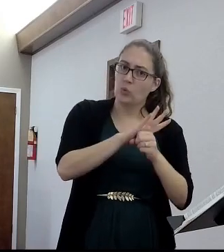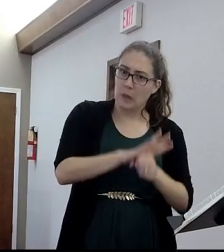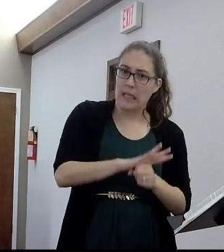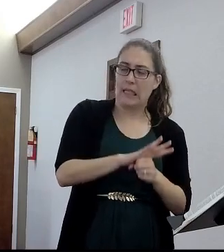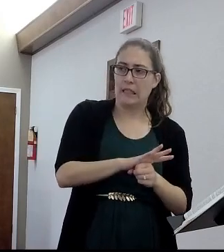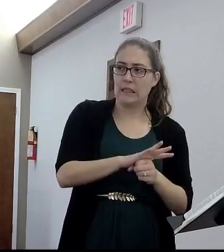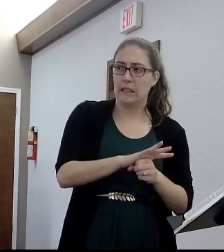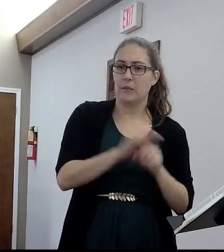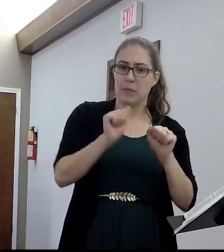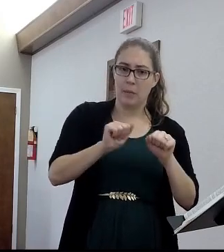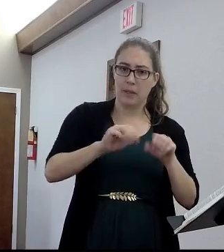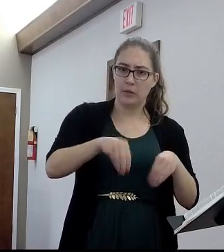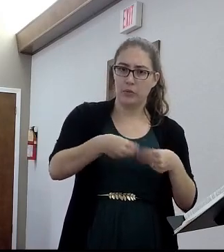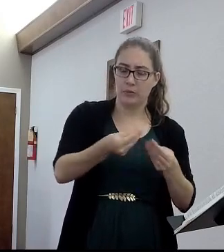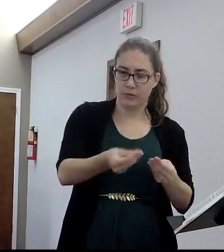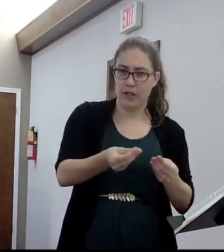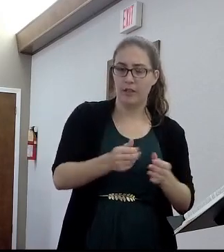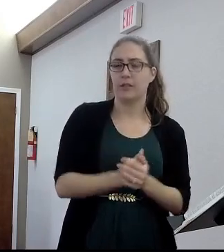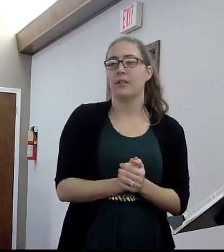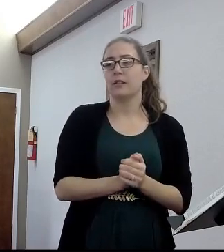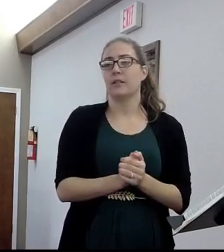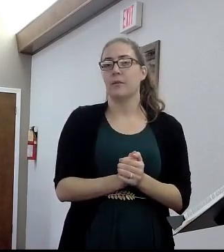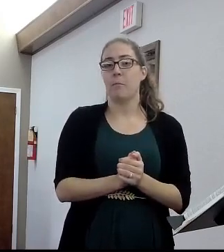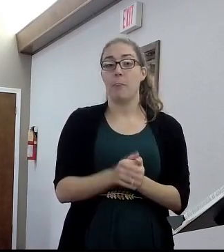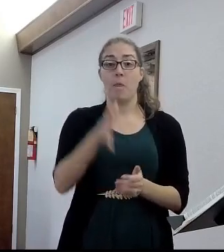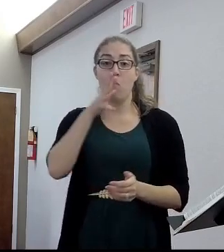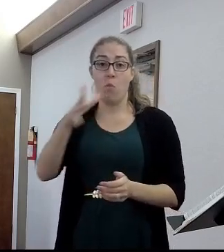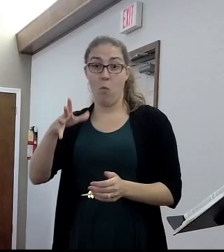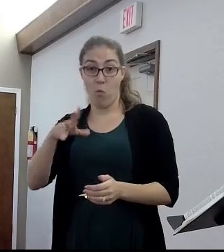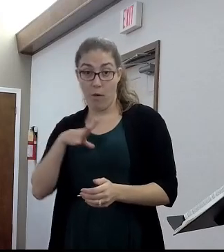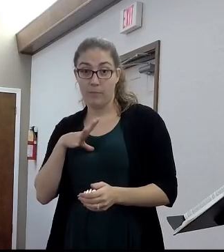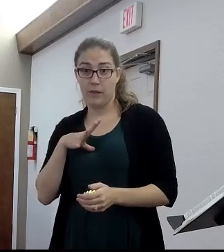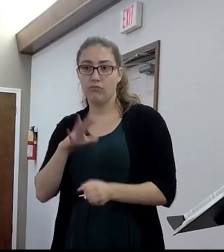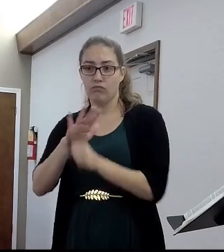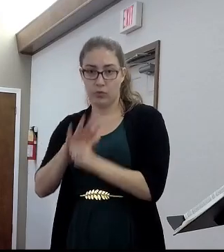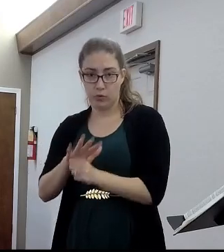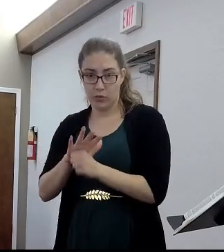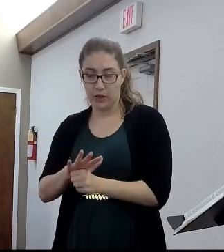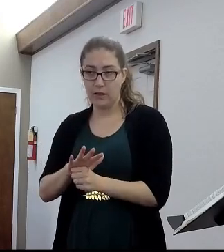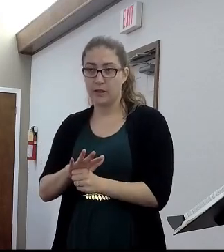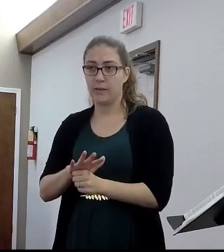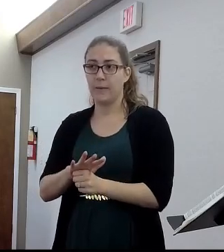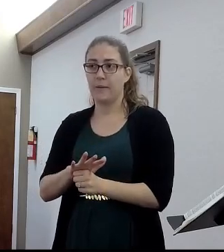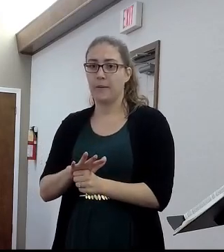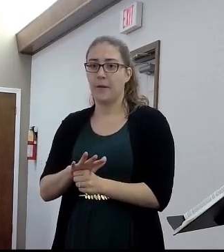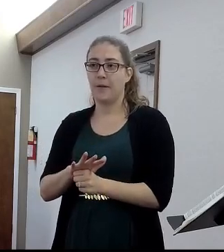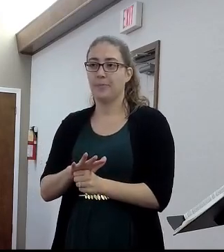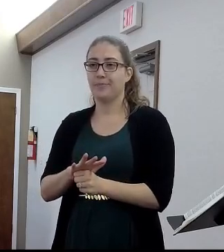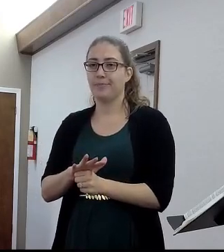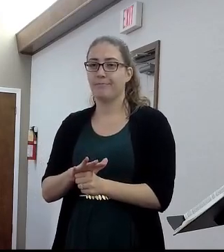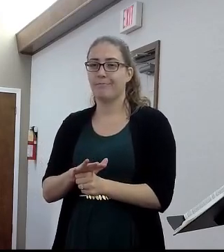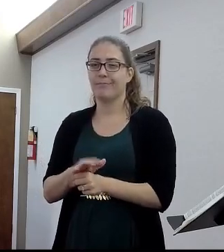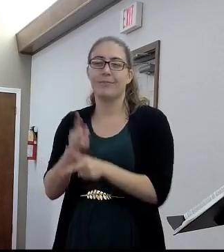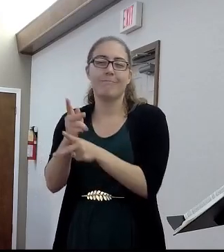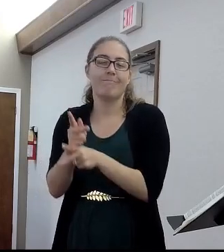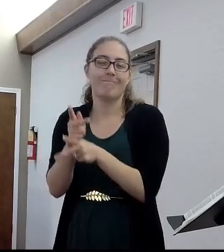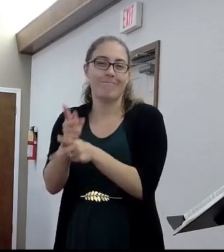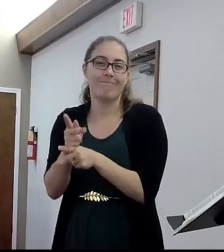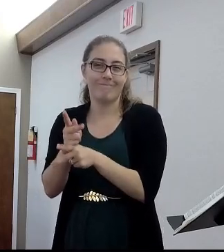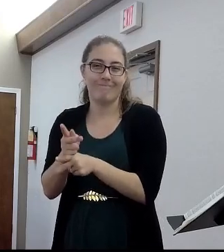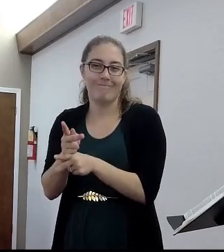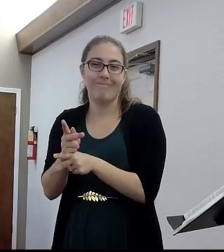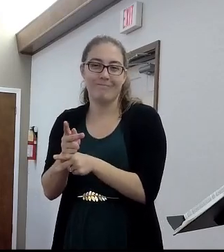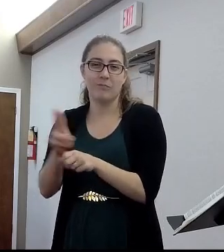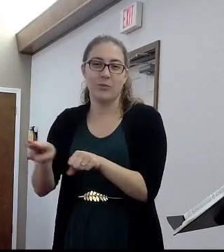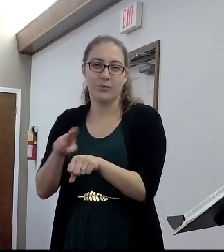right? On the woman's side of it, there's a stress associated with, you know, there's a nesting nature, you know.